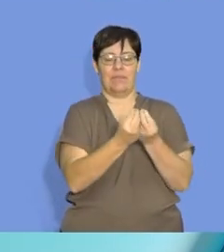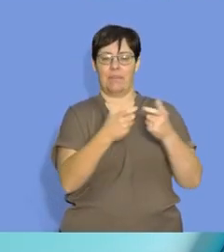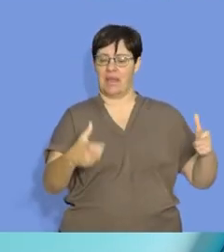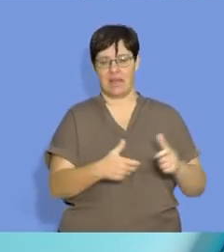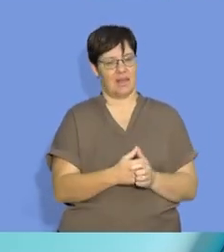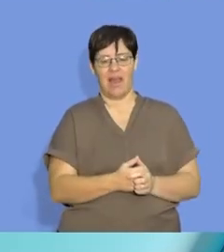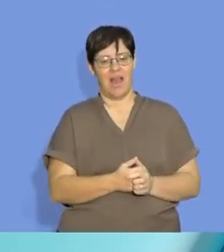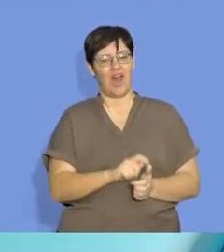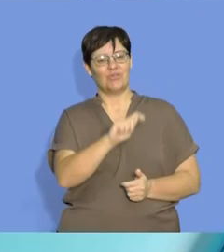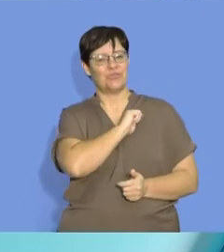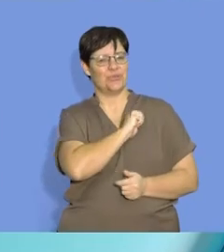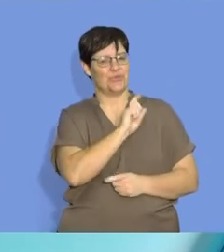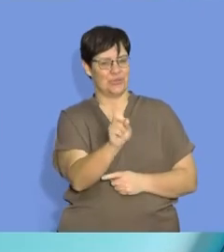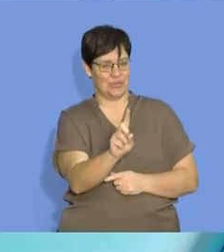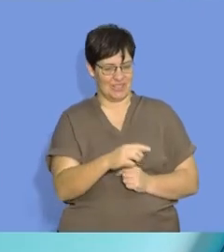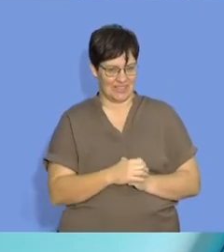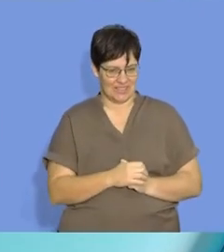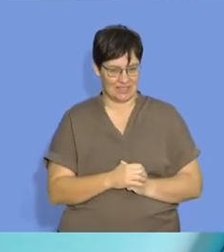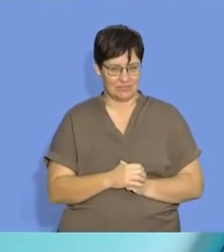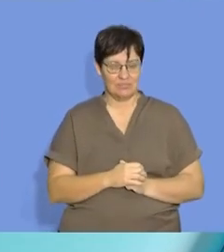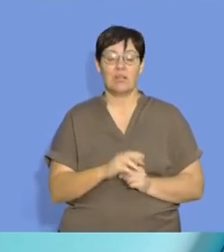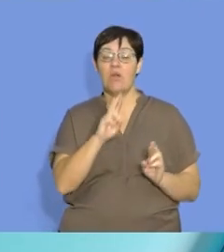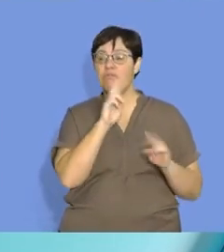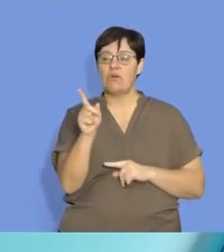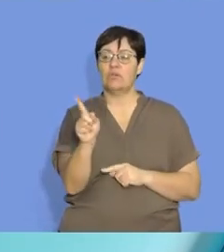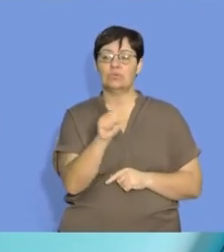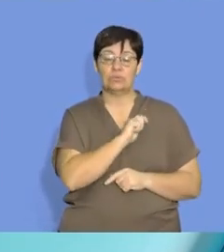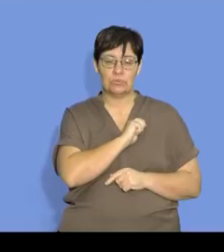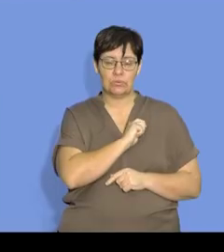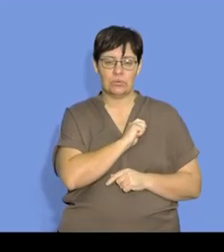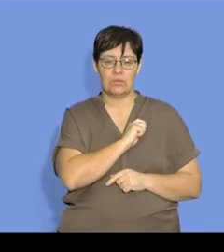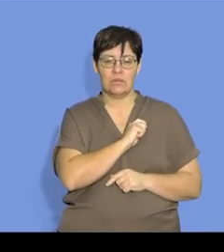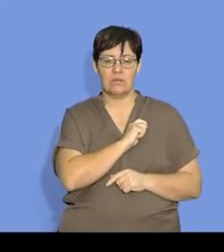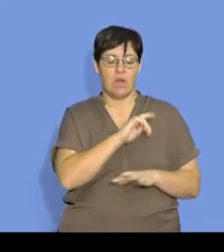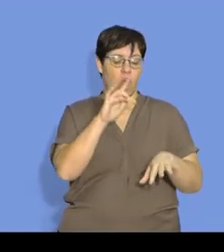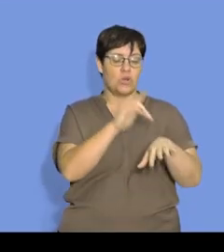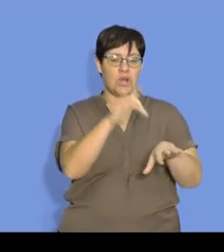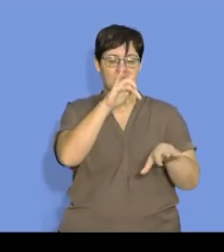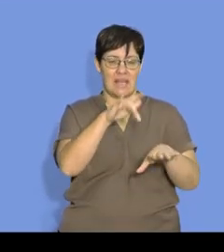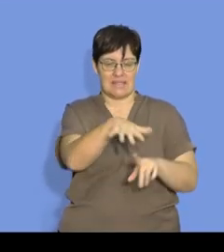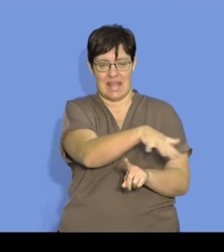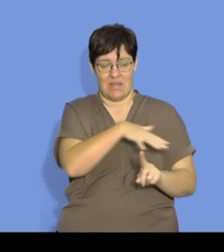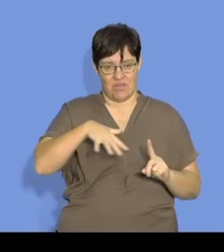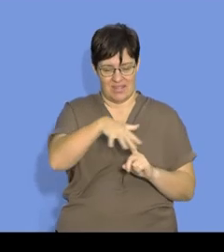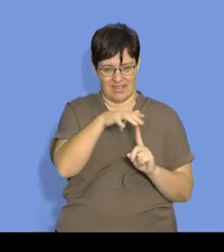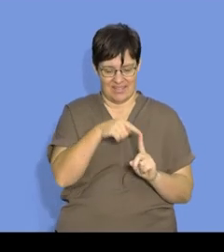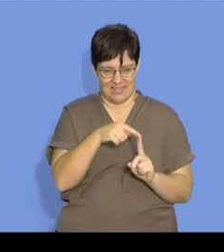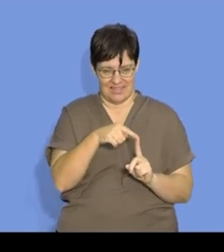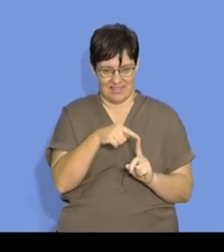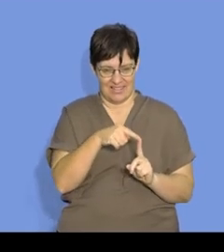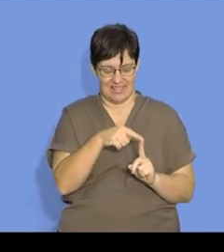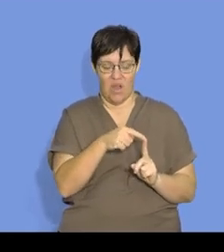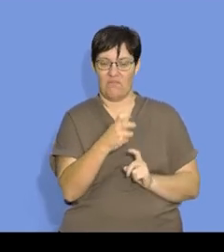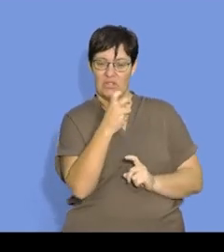big. But the surface area that we refer to is actually the contact area of that